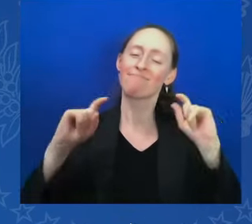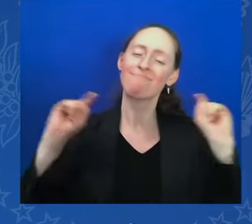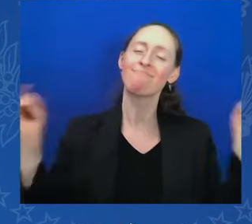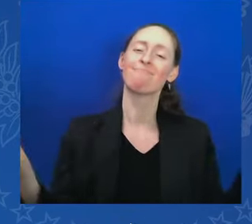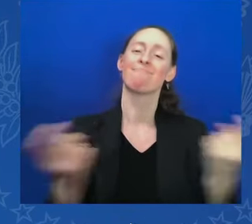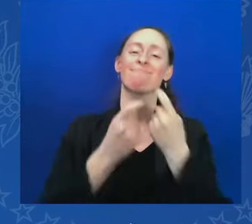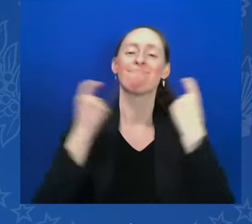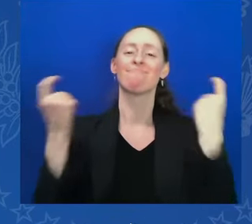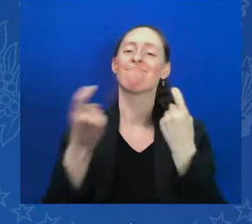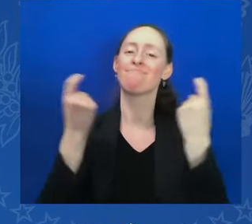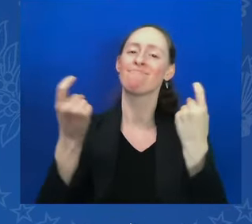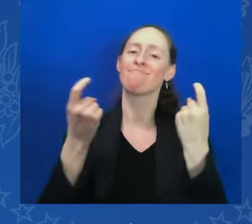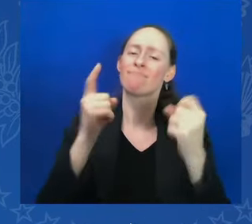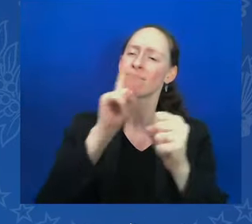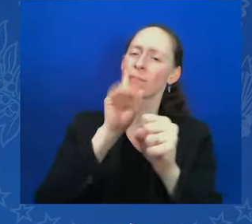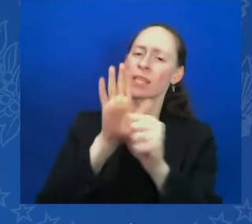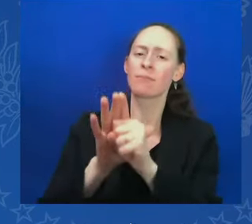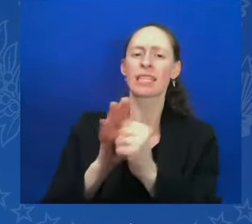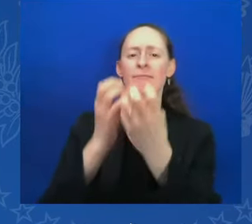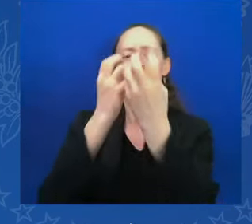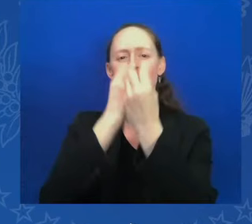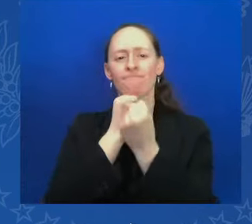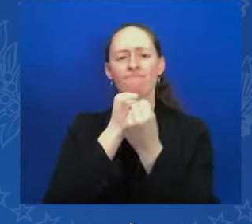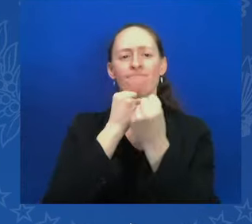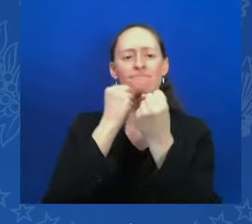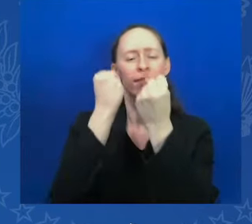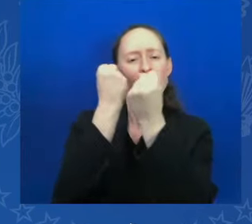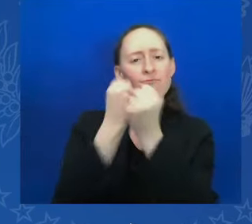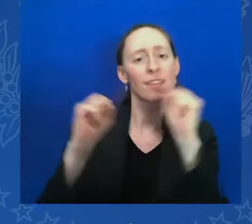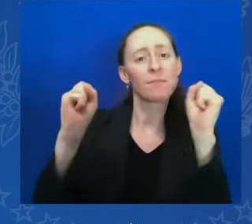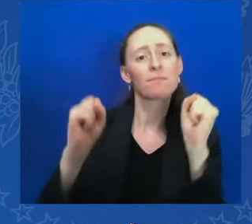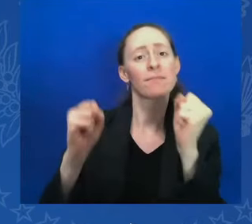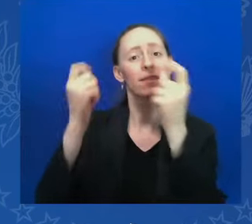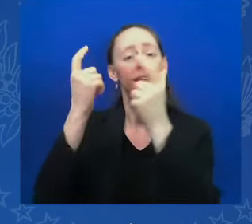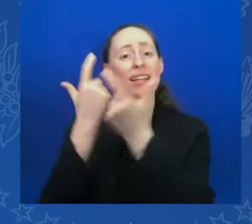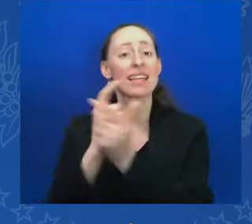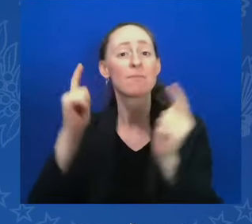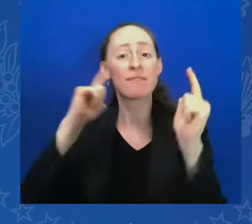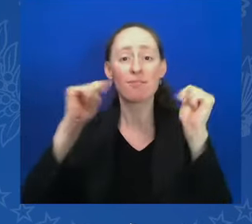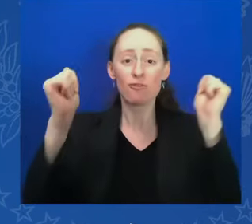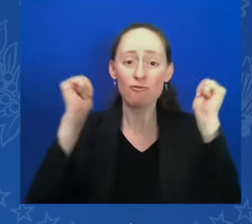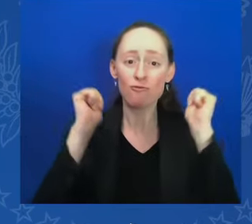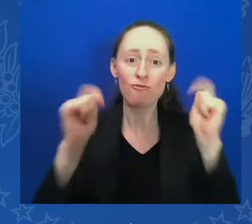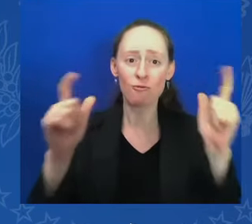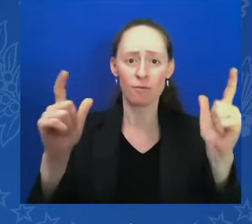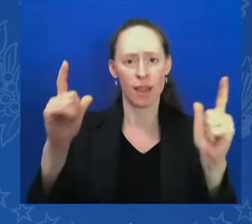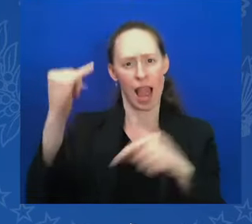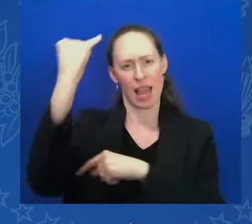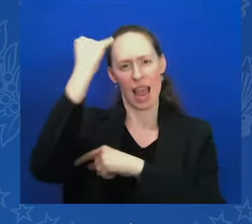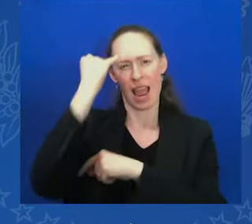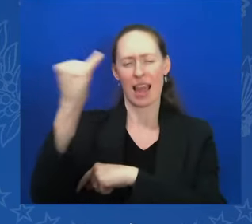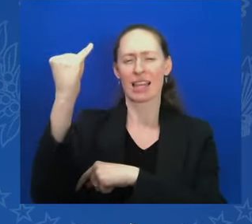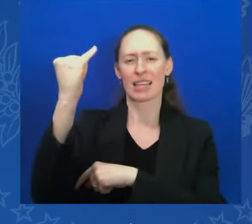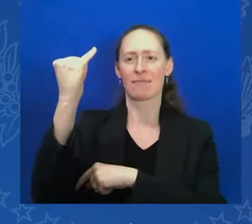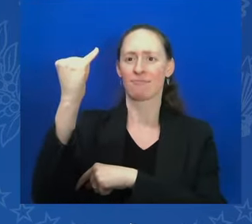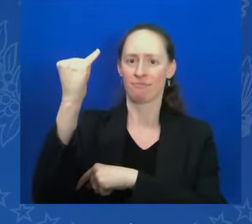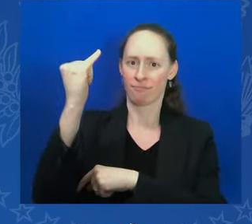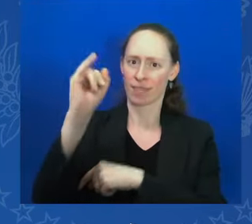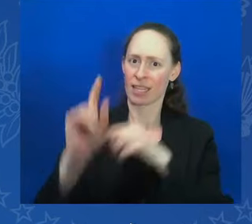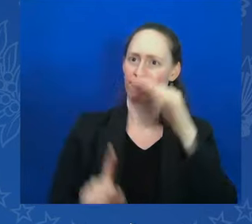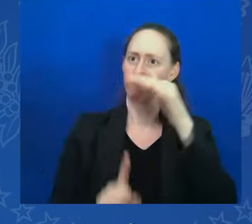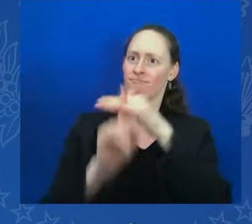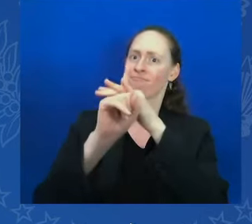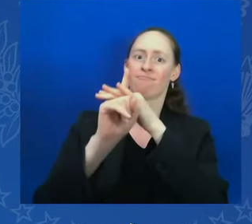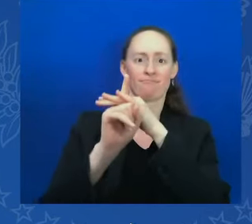ideals that sparked our two nations' struggle for independence, more than 200 years ago. And may